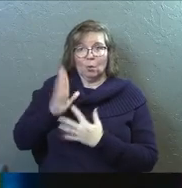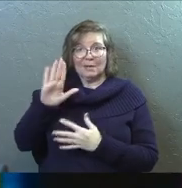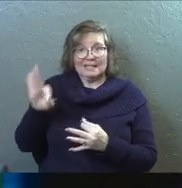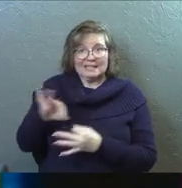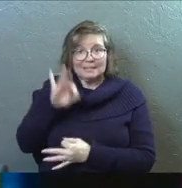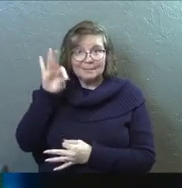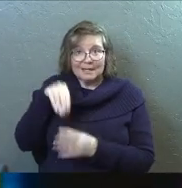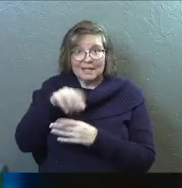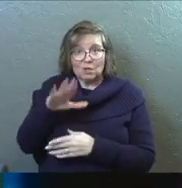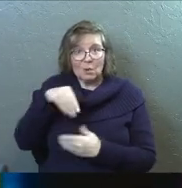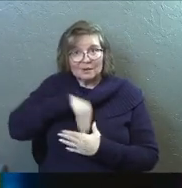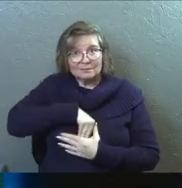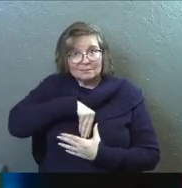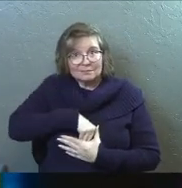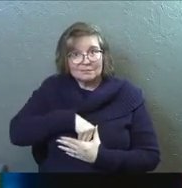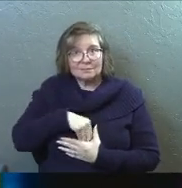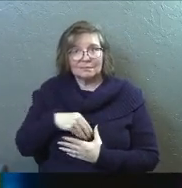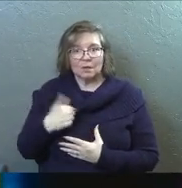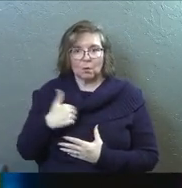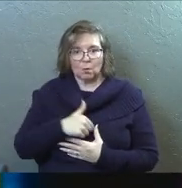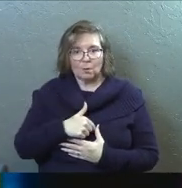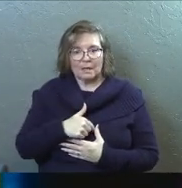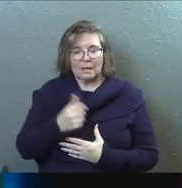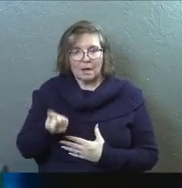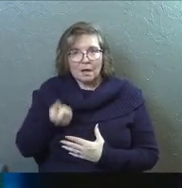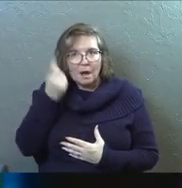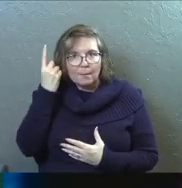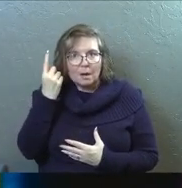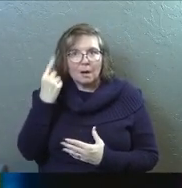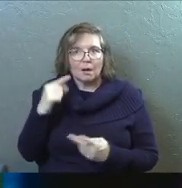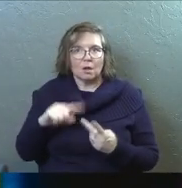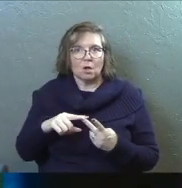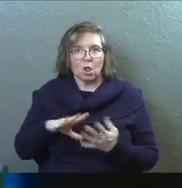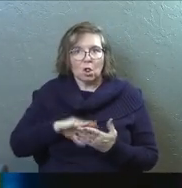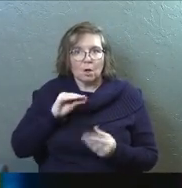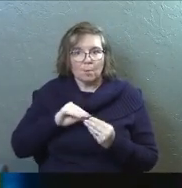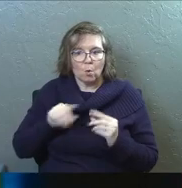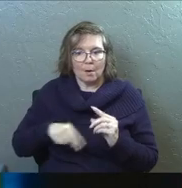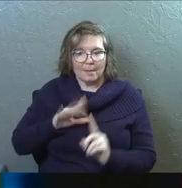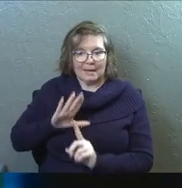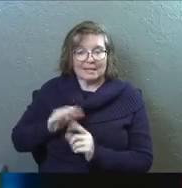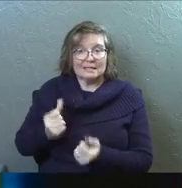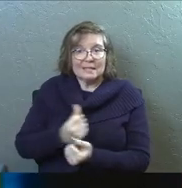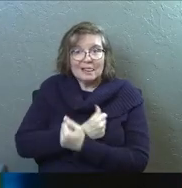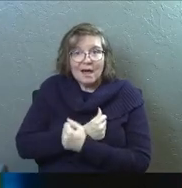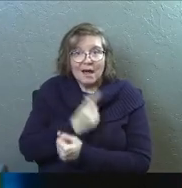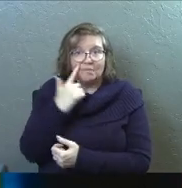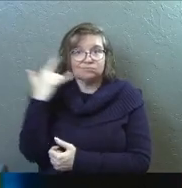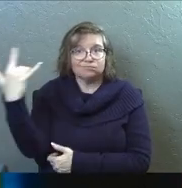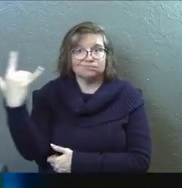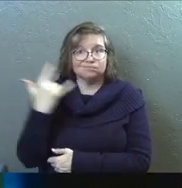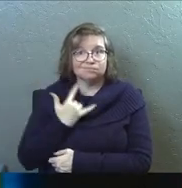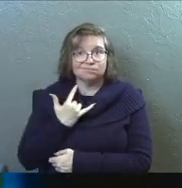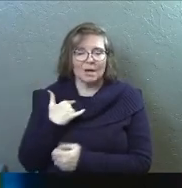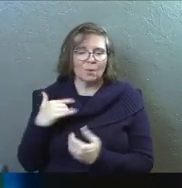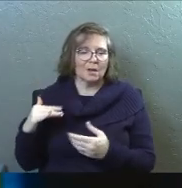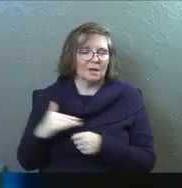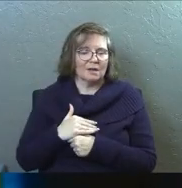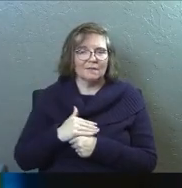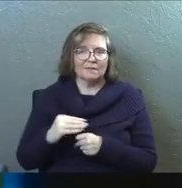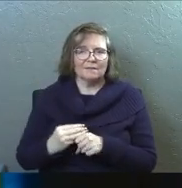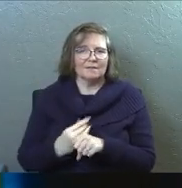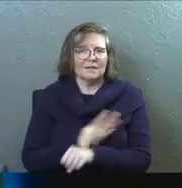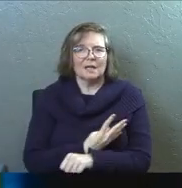spirit in your inner being, that we could comprehend, that we could learn more about his love for us, and we could be filled